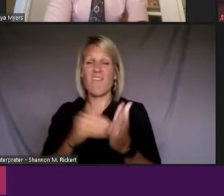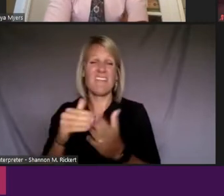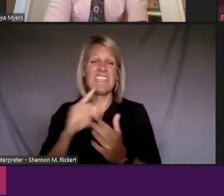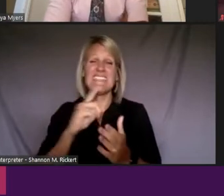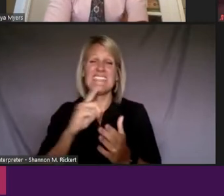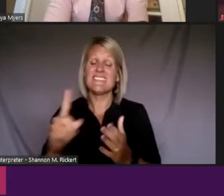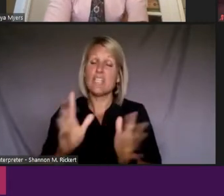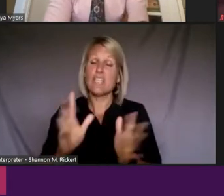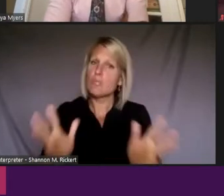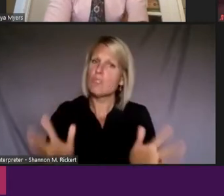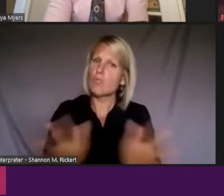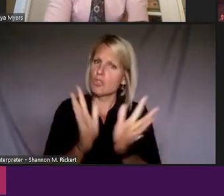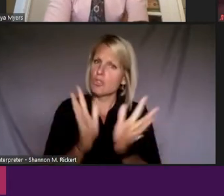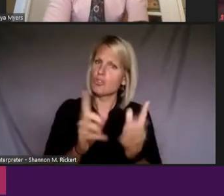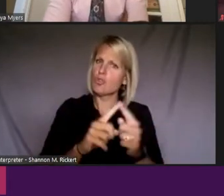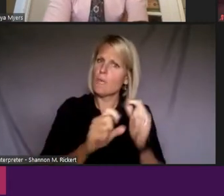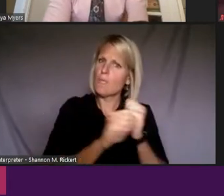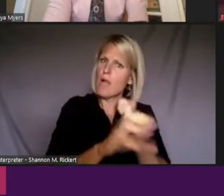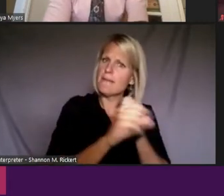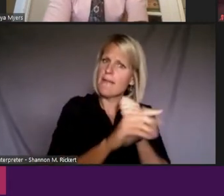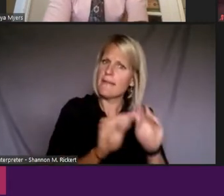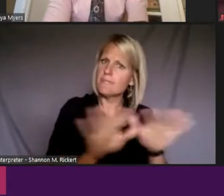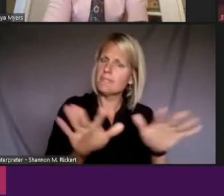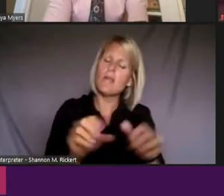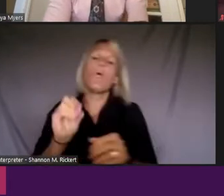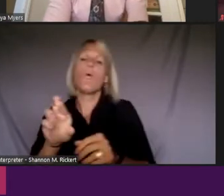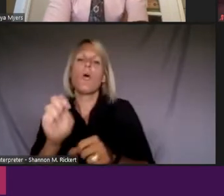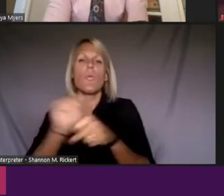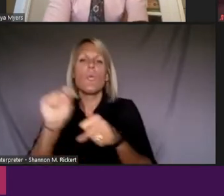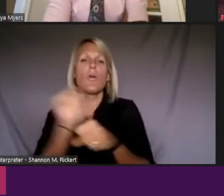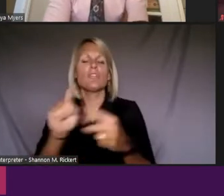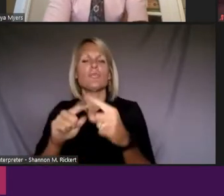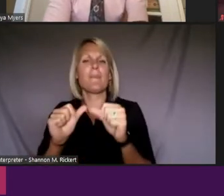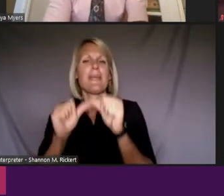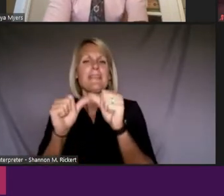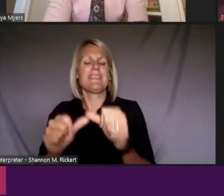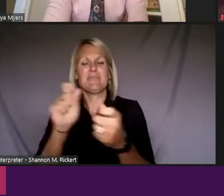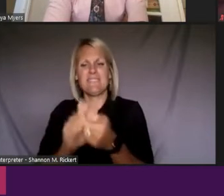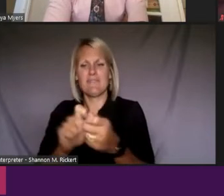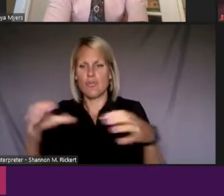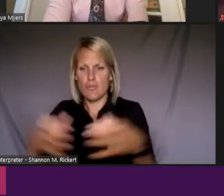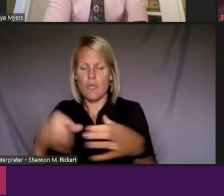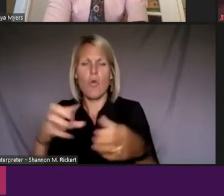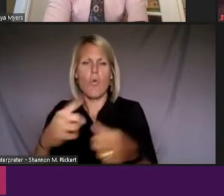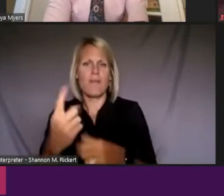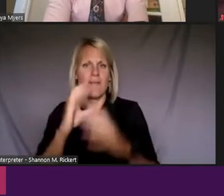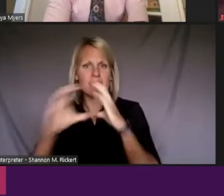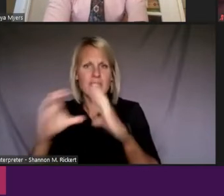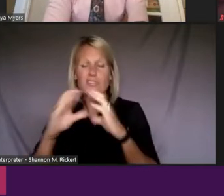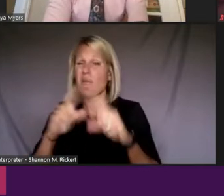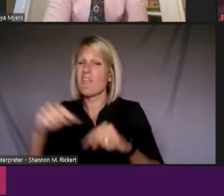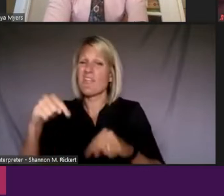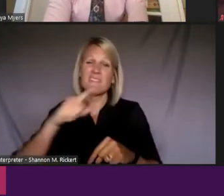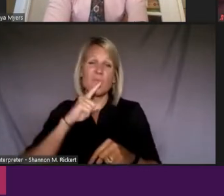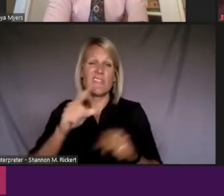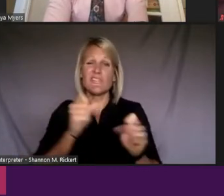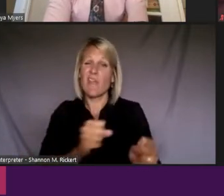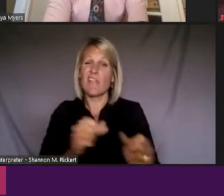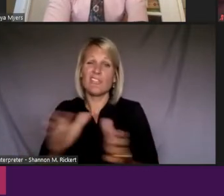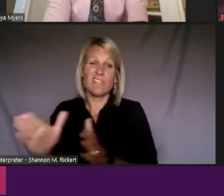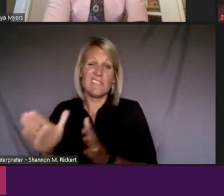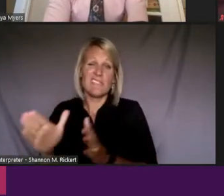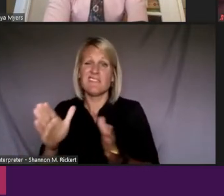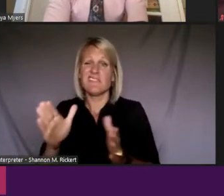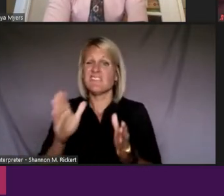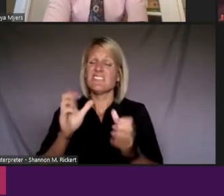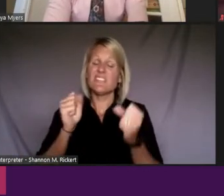or the work of maintaining a particular group or one conversation. But this is really a strategy on a number